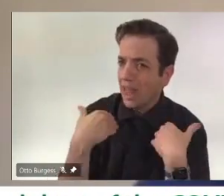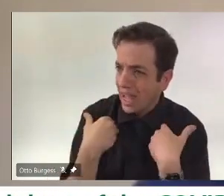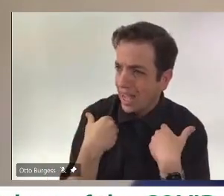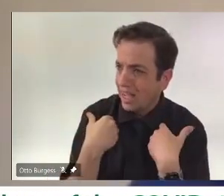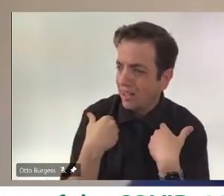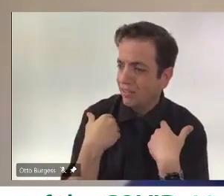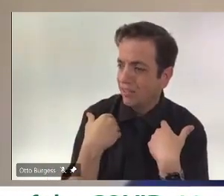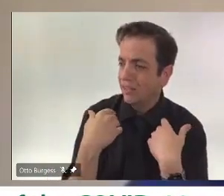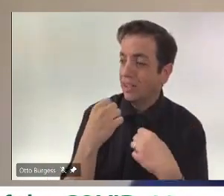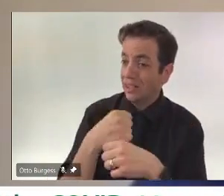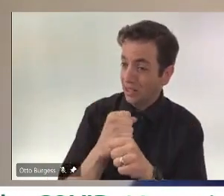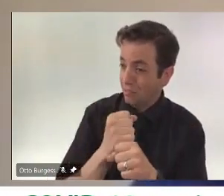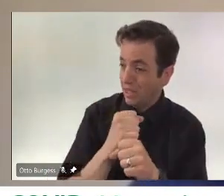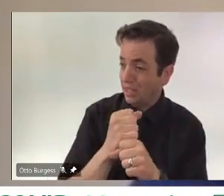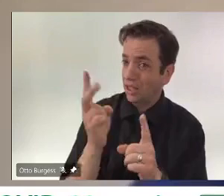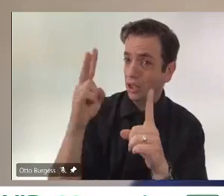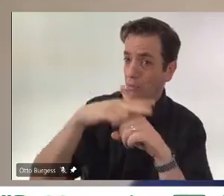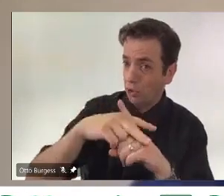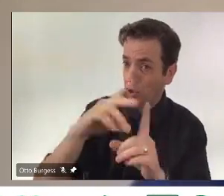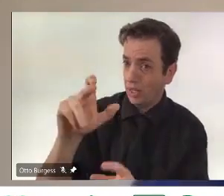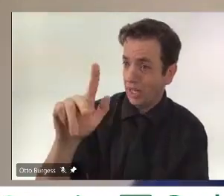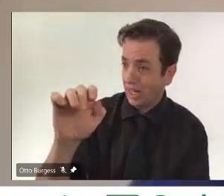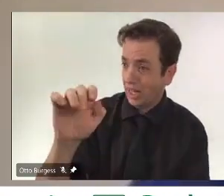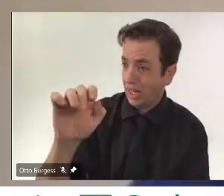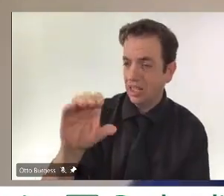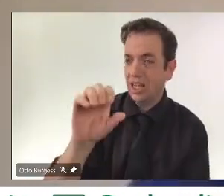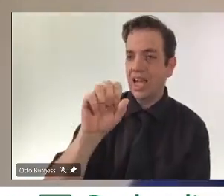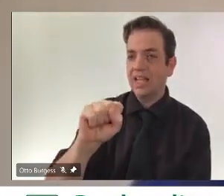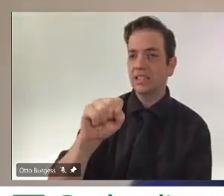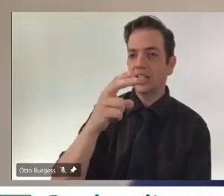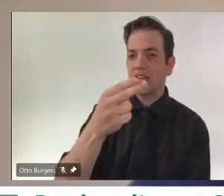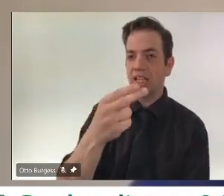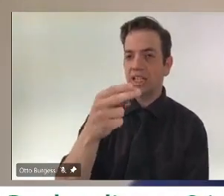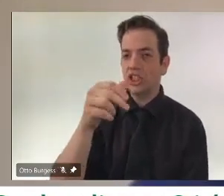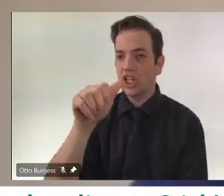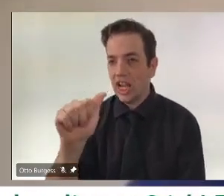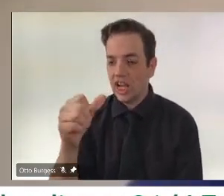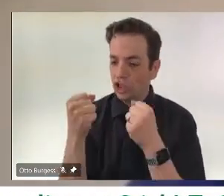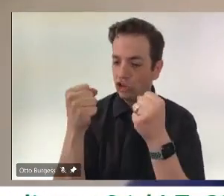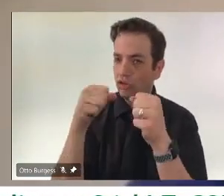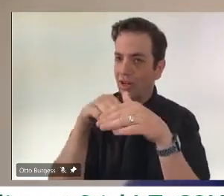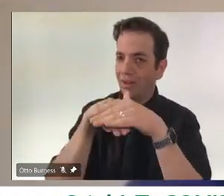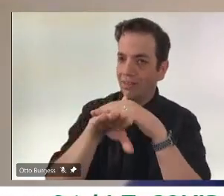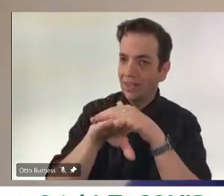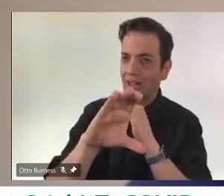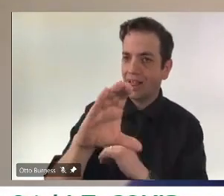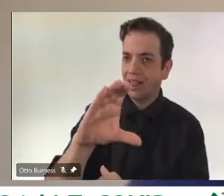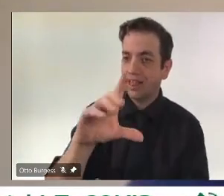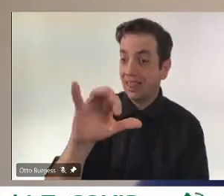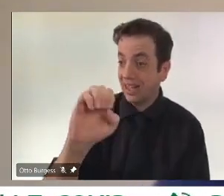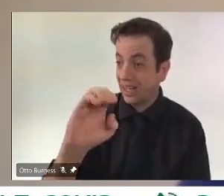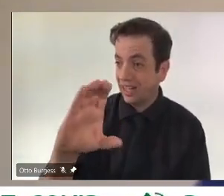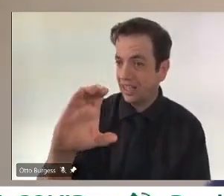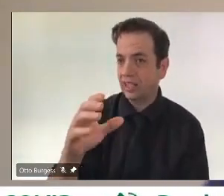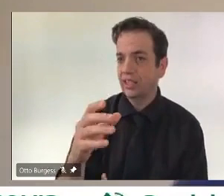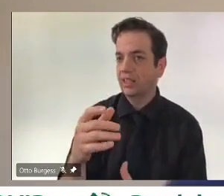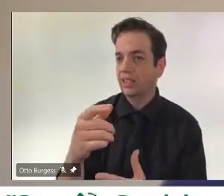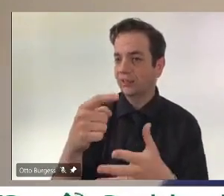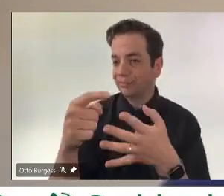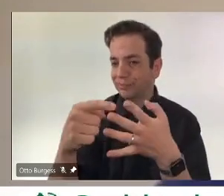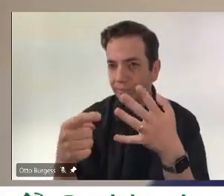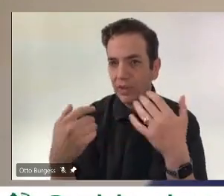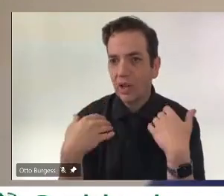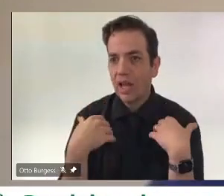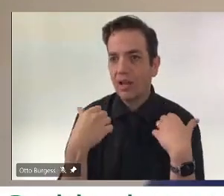and SHA drive-through clinics, et cetera, we've had, you know, huge numbers of vaccines on a daily basis depending upon our